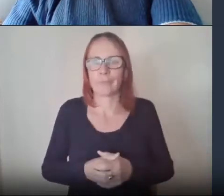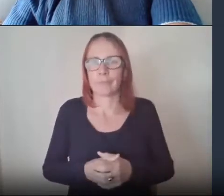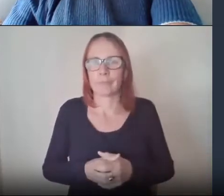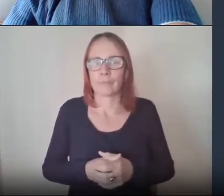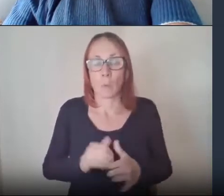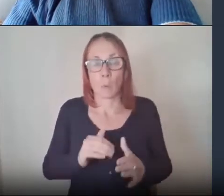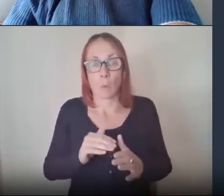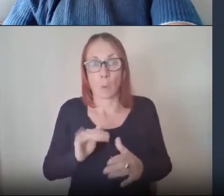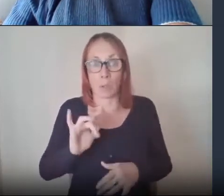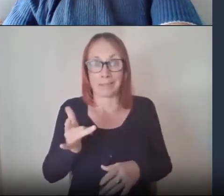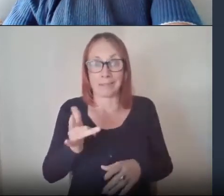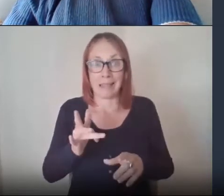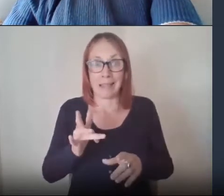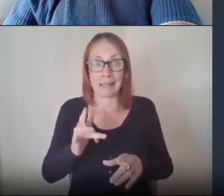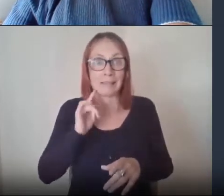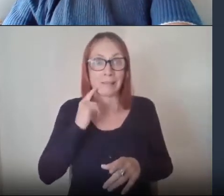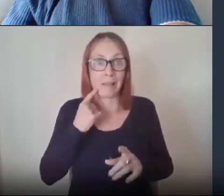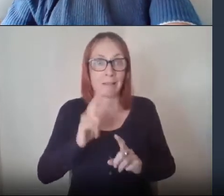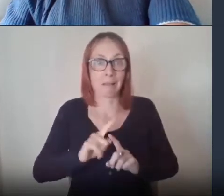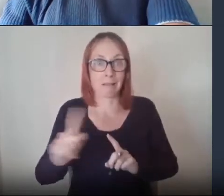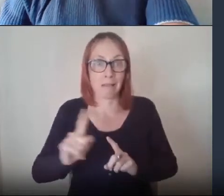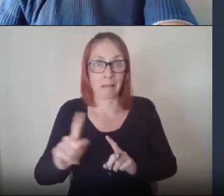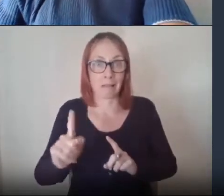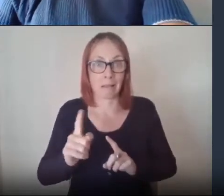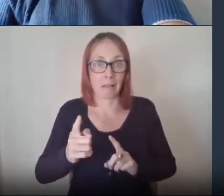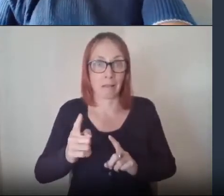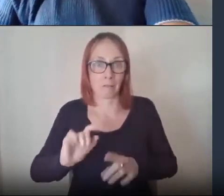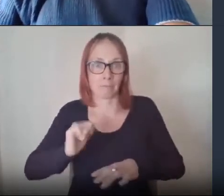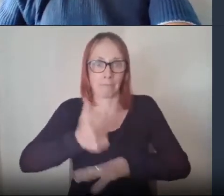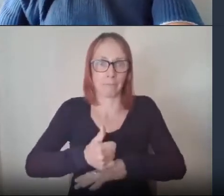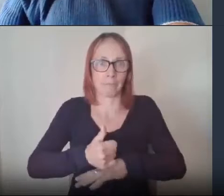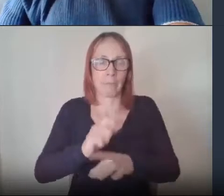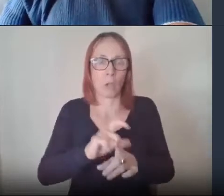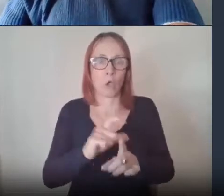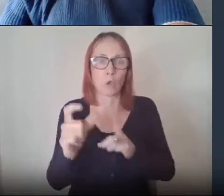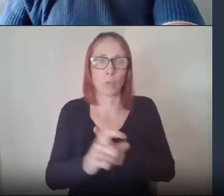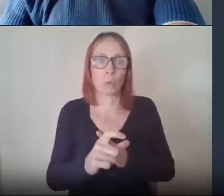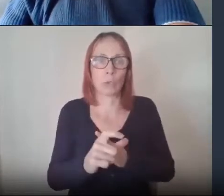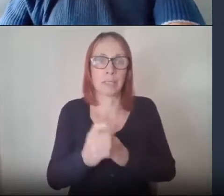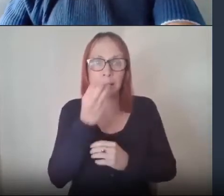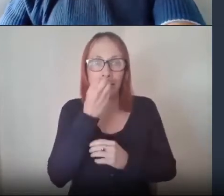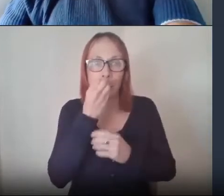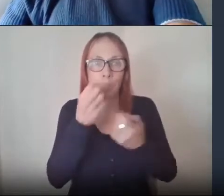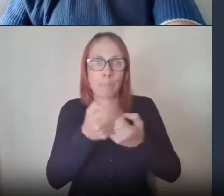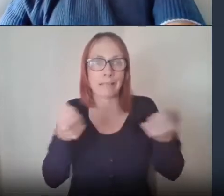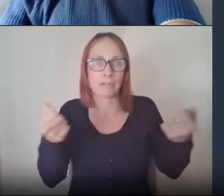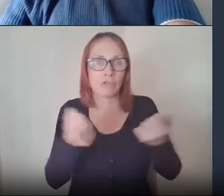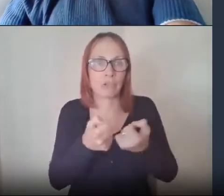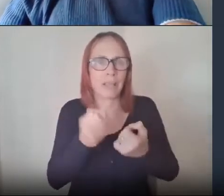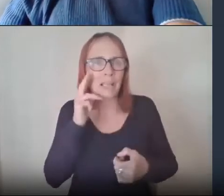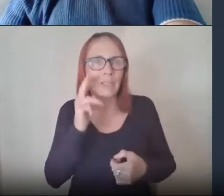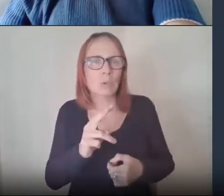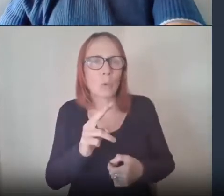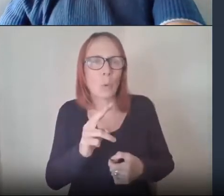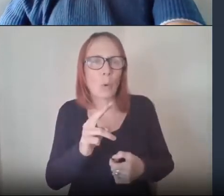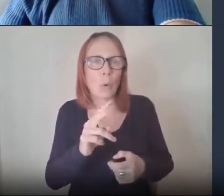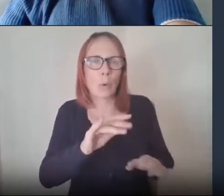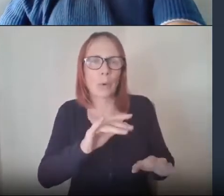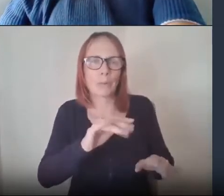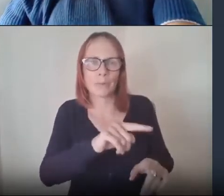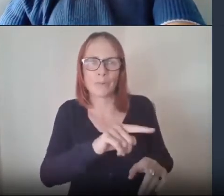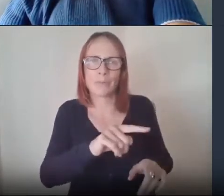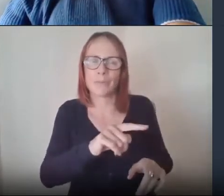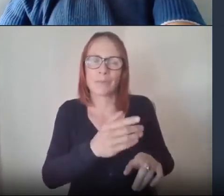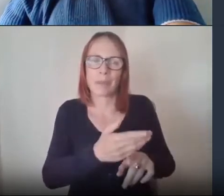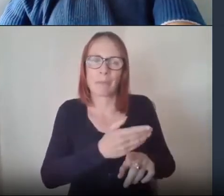had set up a community pantry we'd seen a similar arrangement operating previously